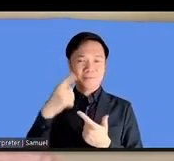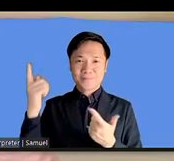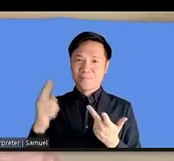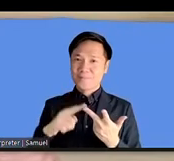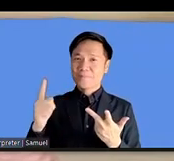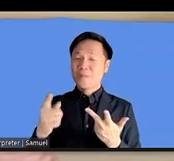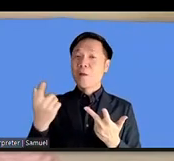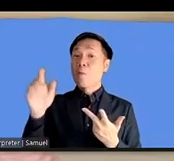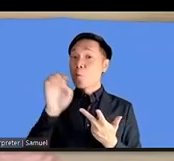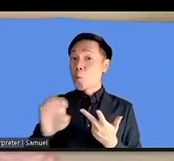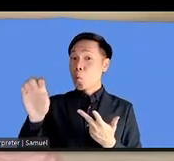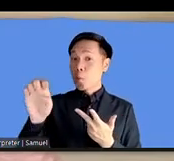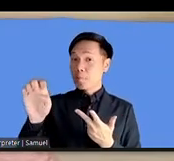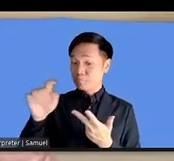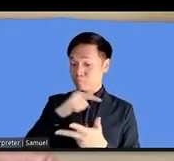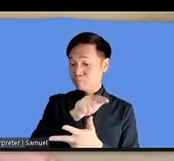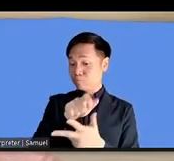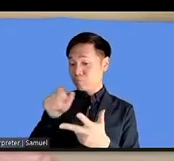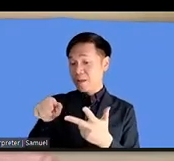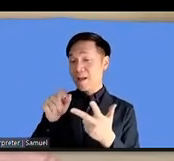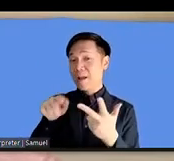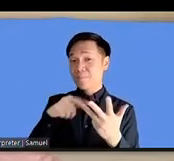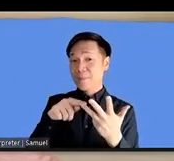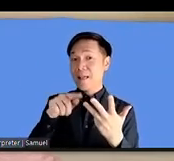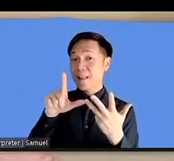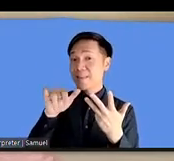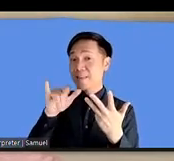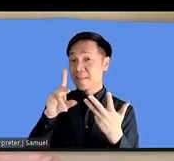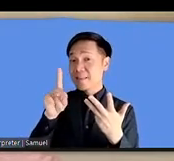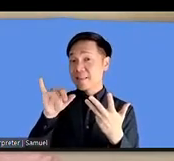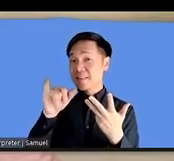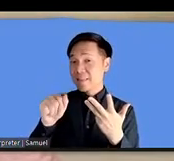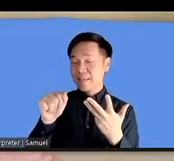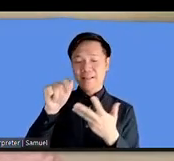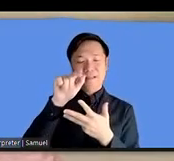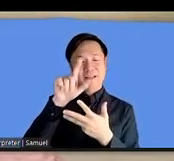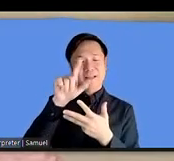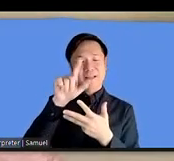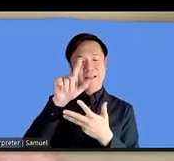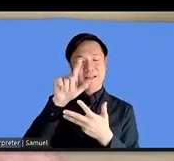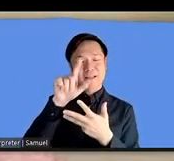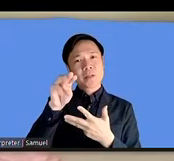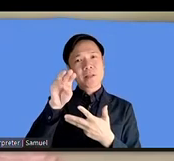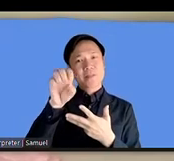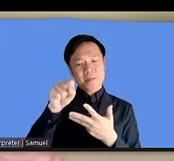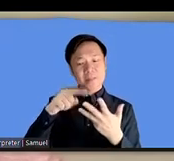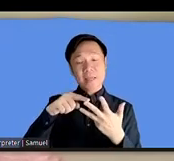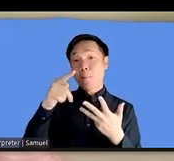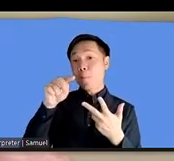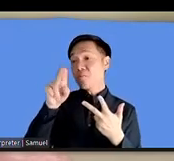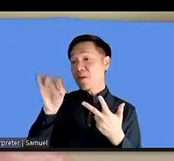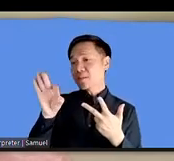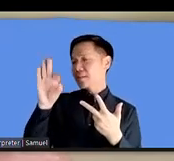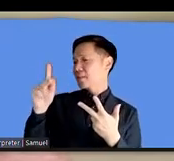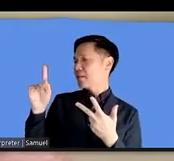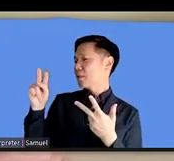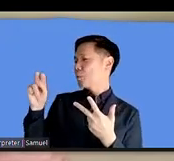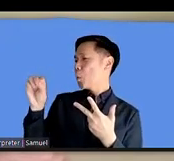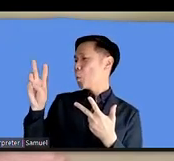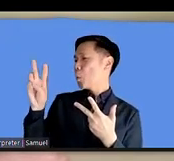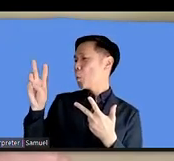uh to vidya lydia lydia nicodemus professor innowi and uh miss tabinta